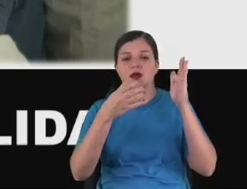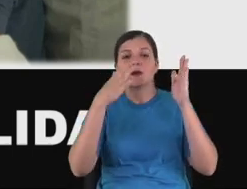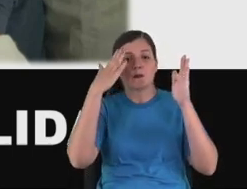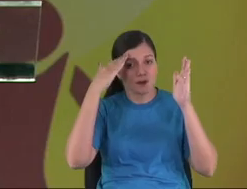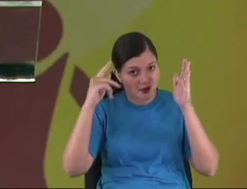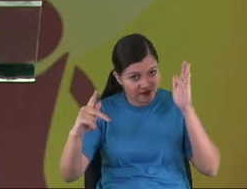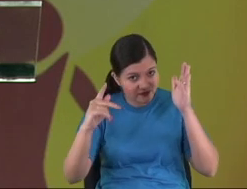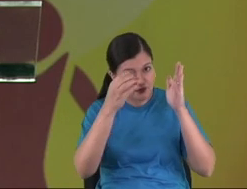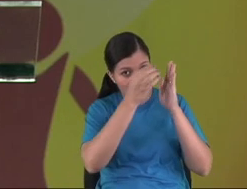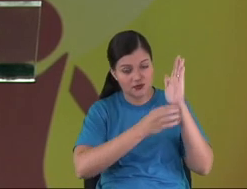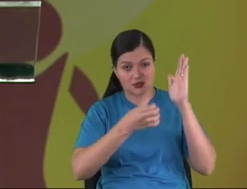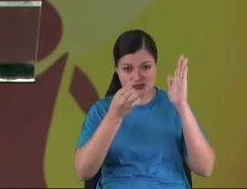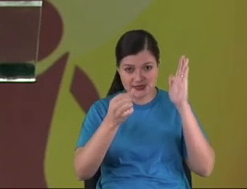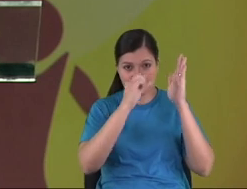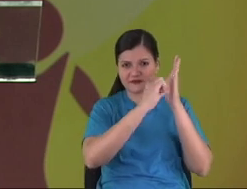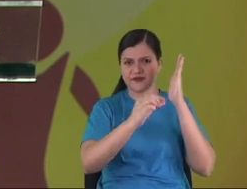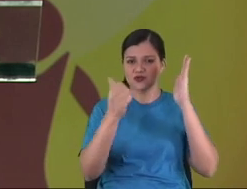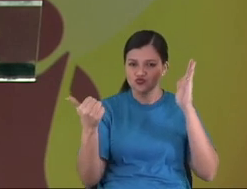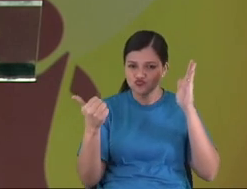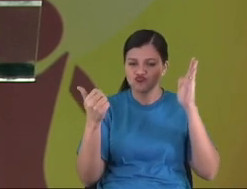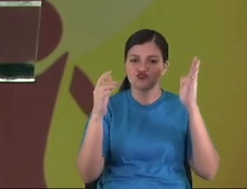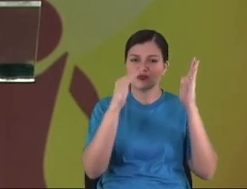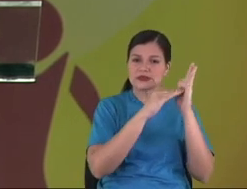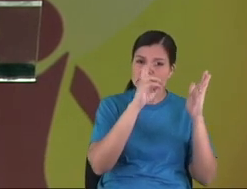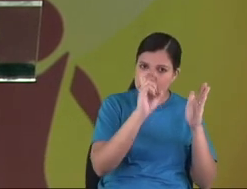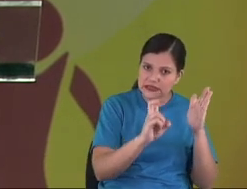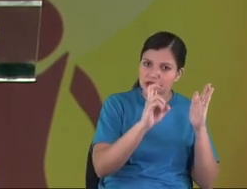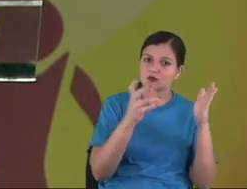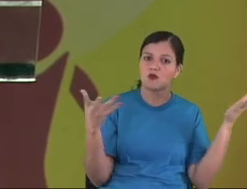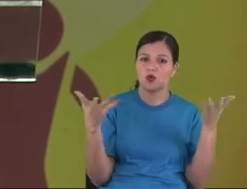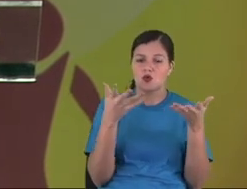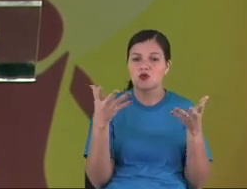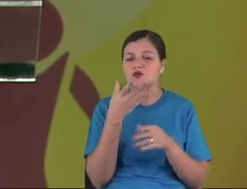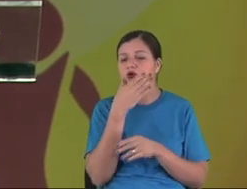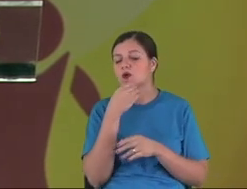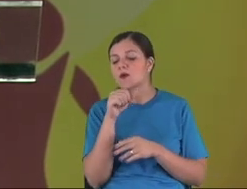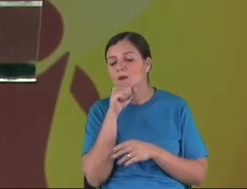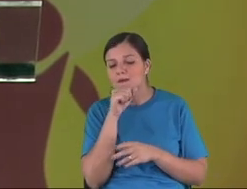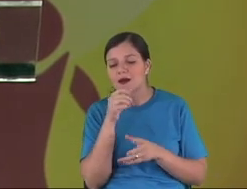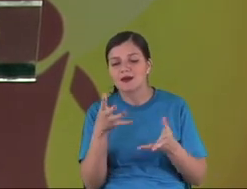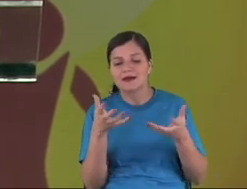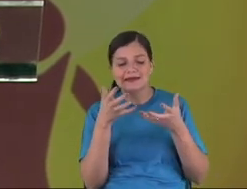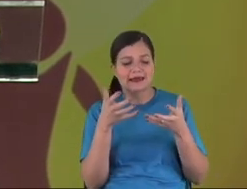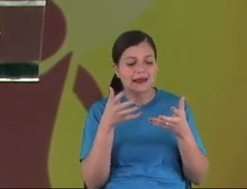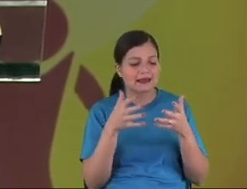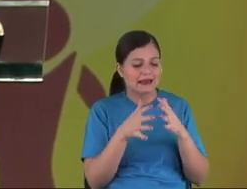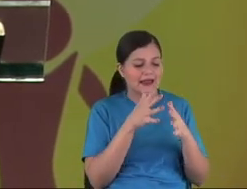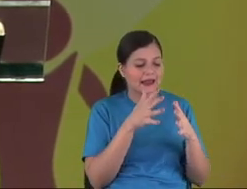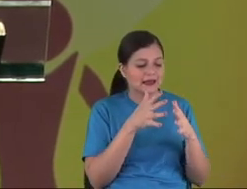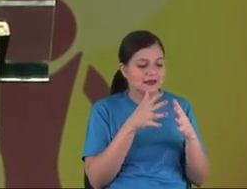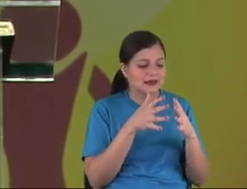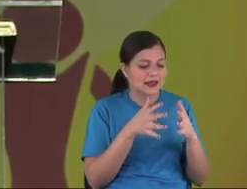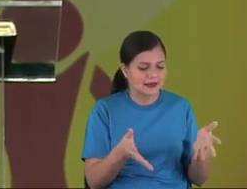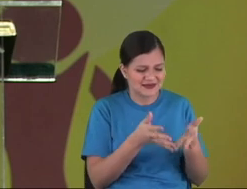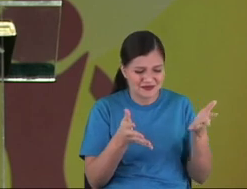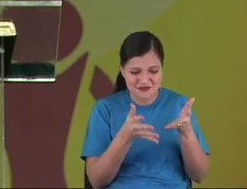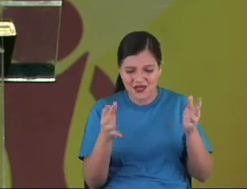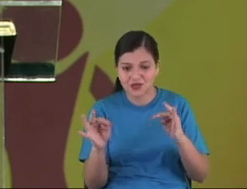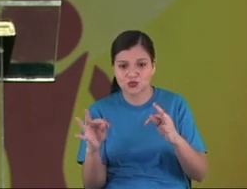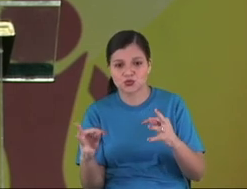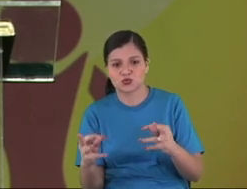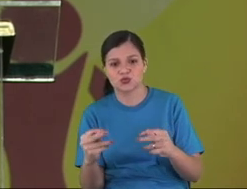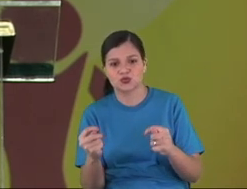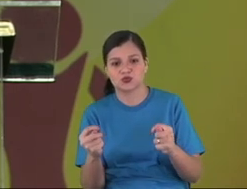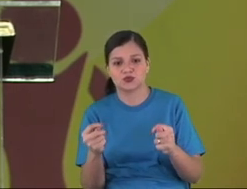7, 1 to 5. God, for example, in these days, that God like to intervene in